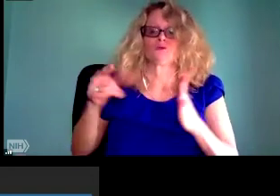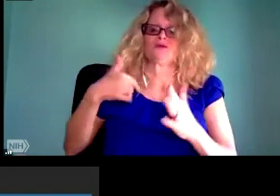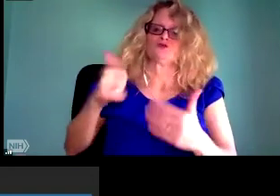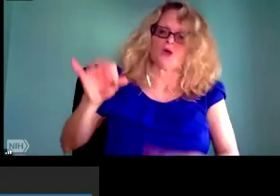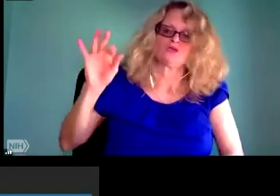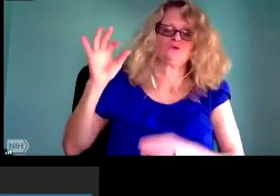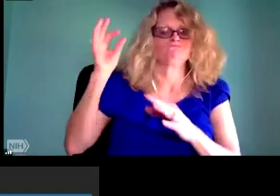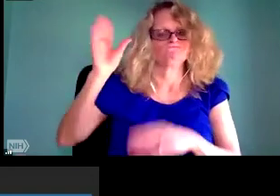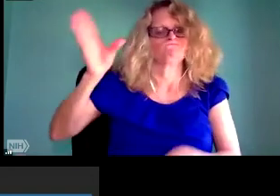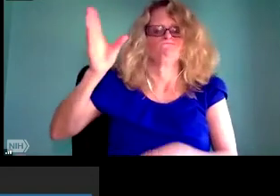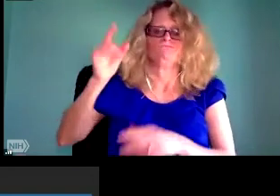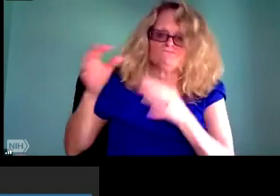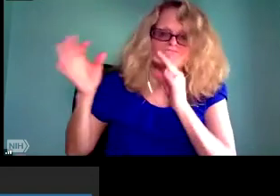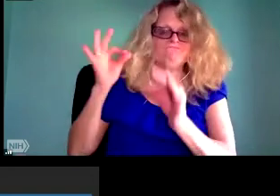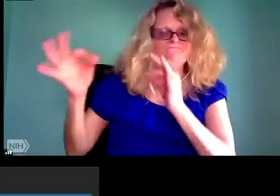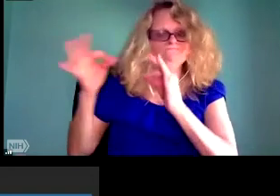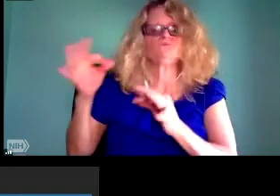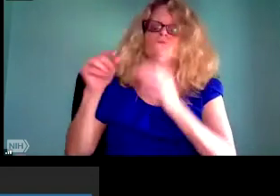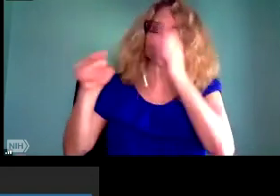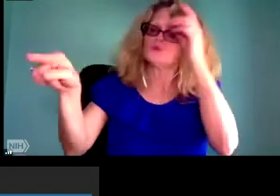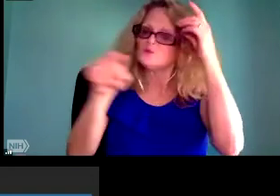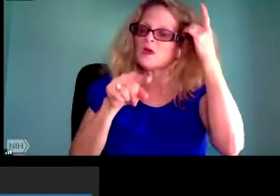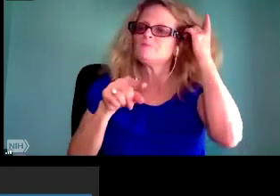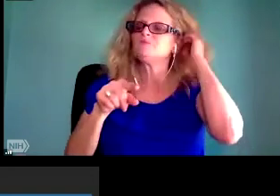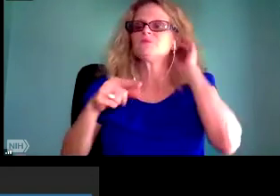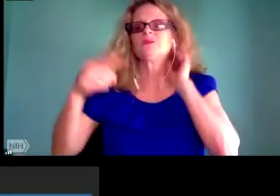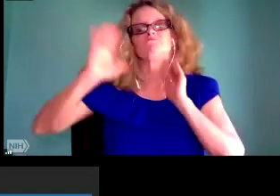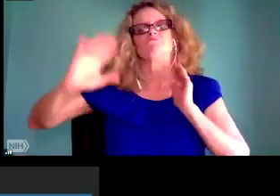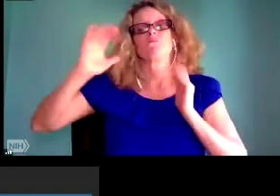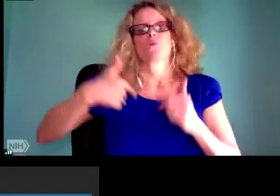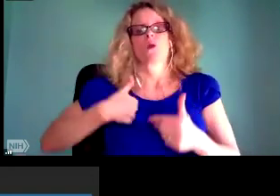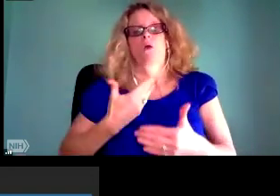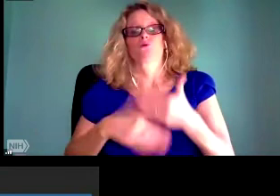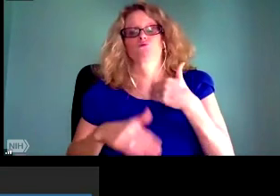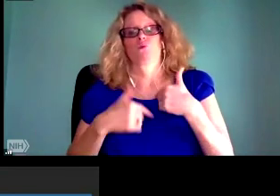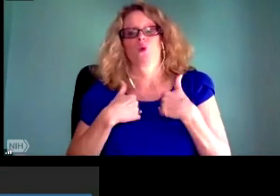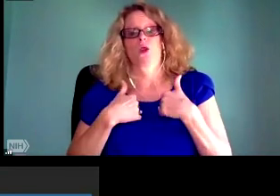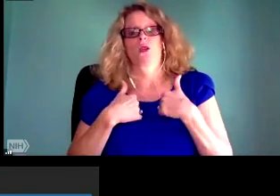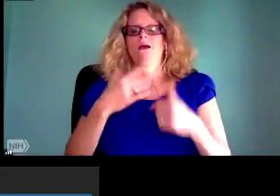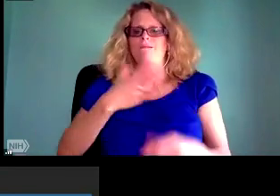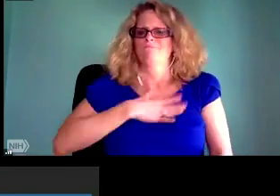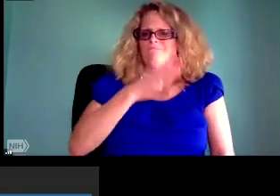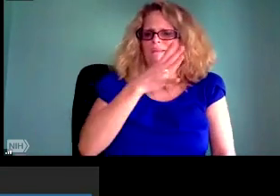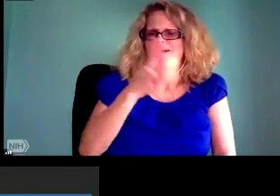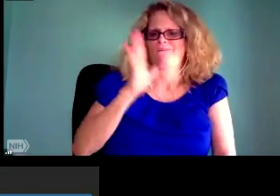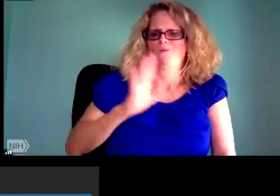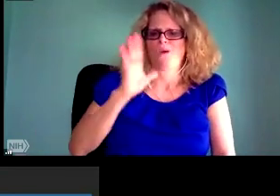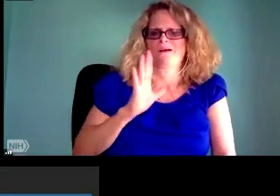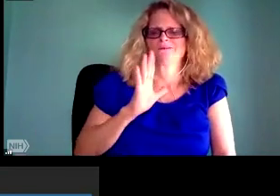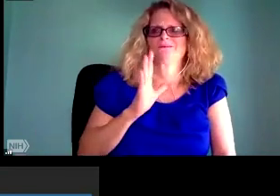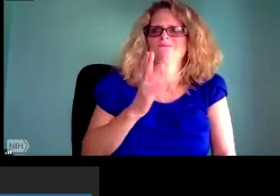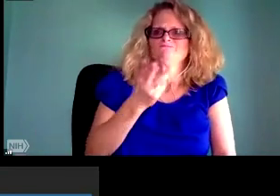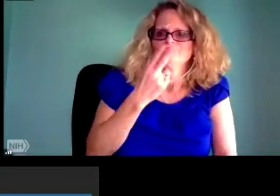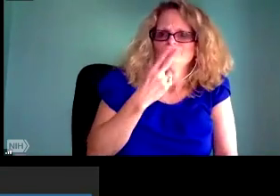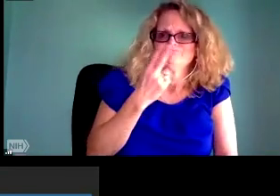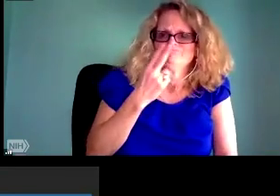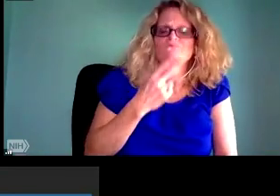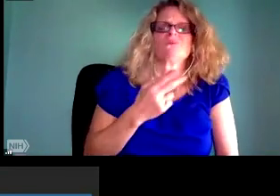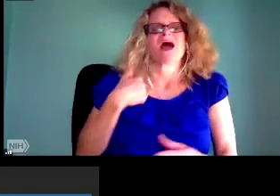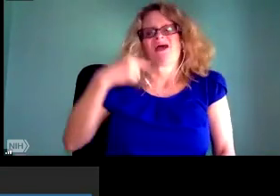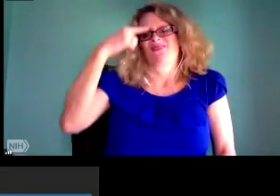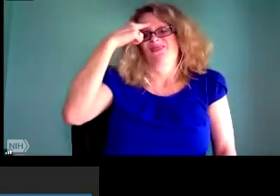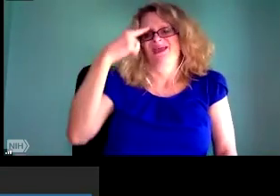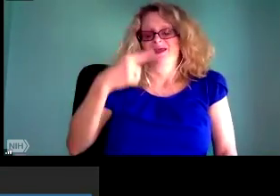different paradigm around tobacco. And so we could ask ourselves, what would it take to create a paradigm shift